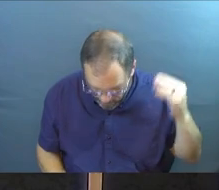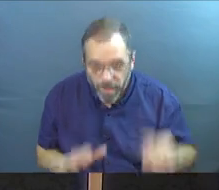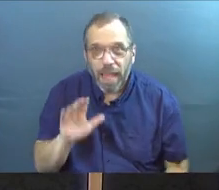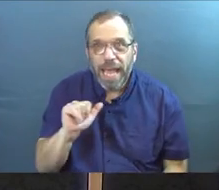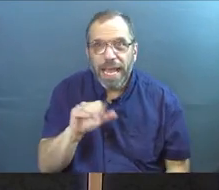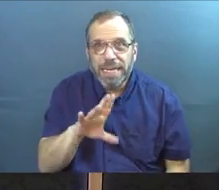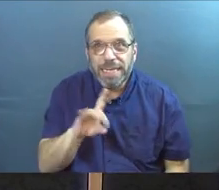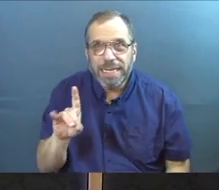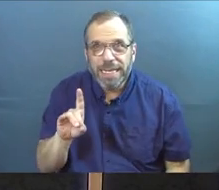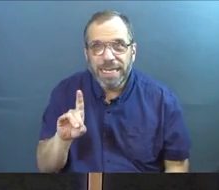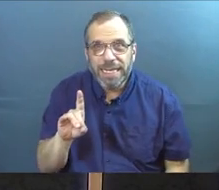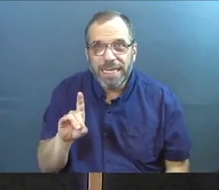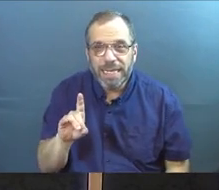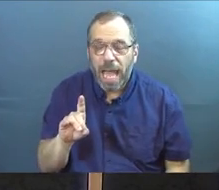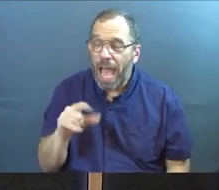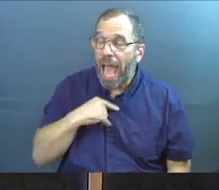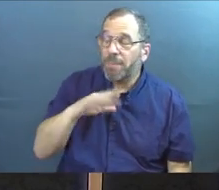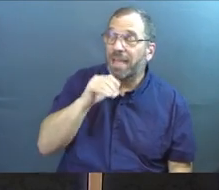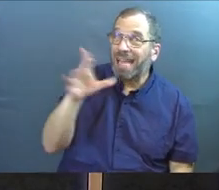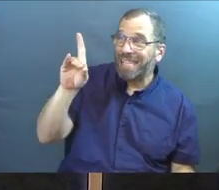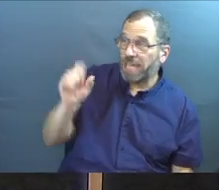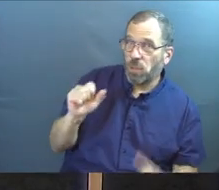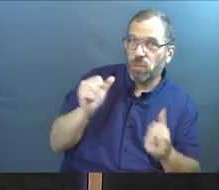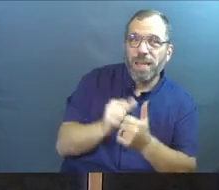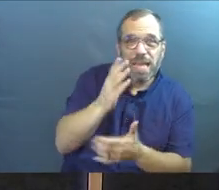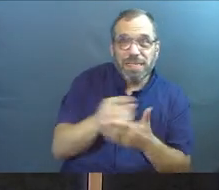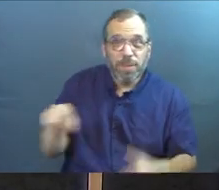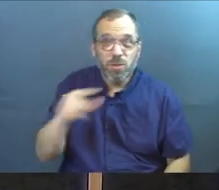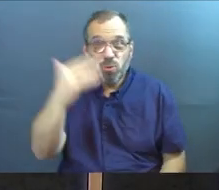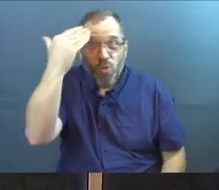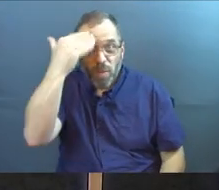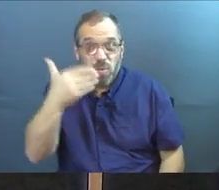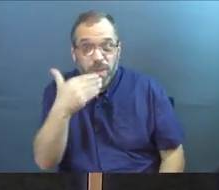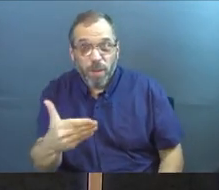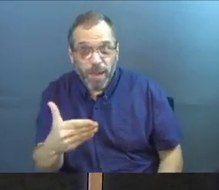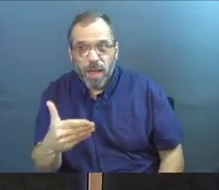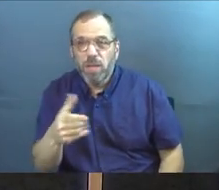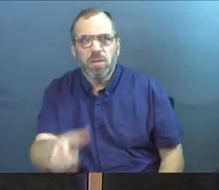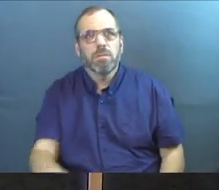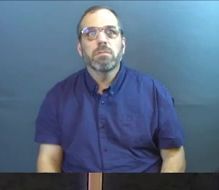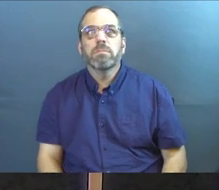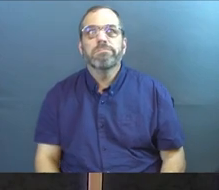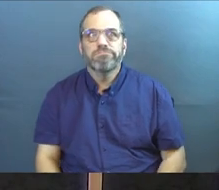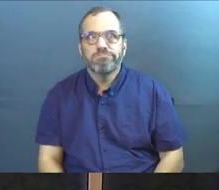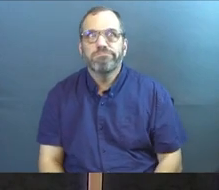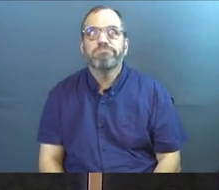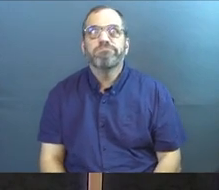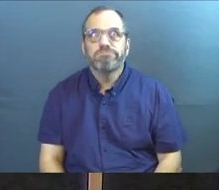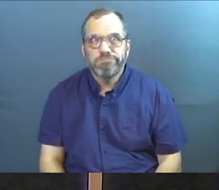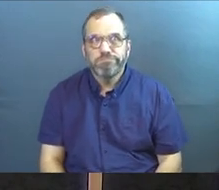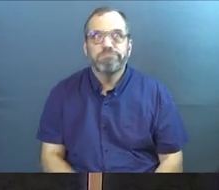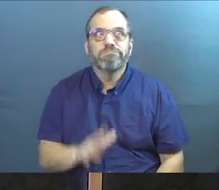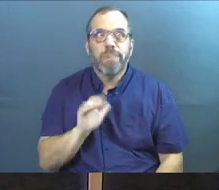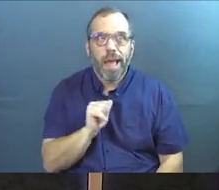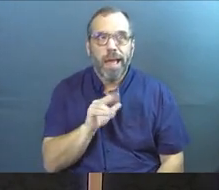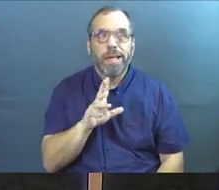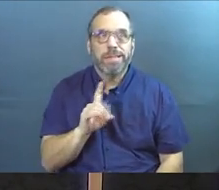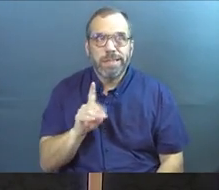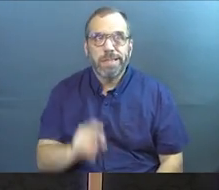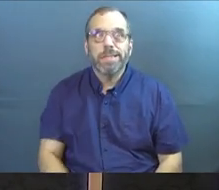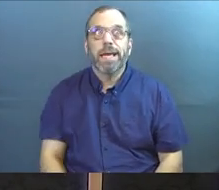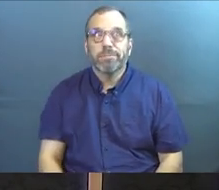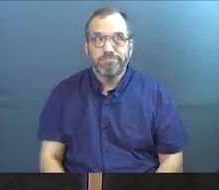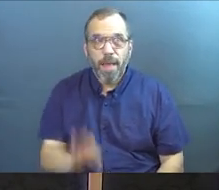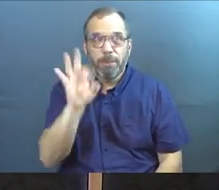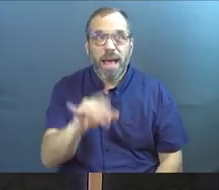ADD. Again, never diagnosed. I'm pretty sure some of you guys know me pretty well. You would say, yes, for sure, I'm